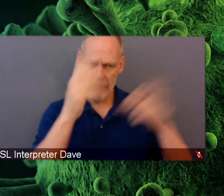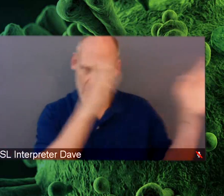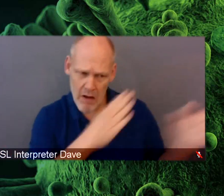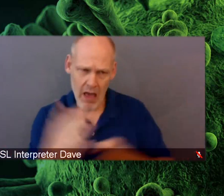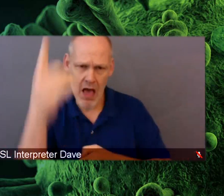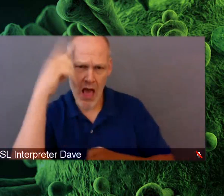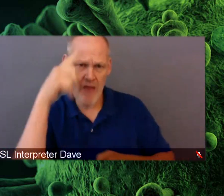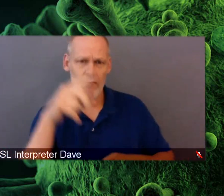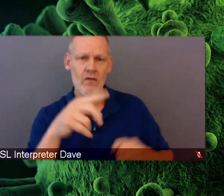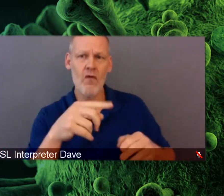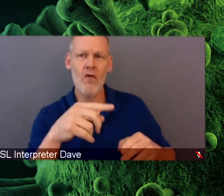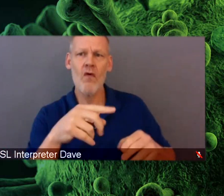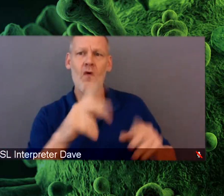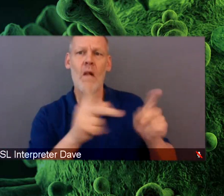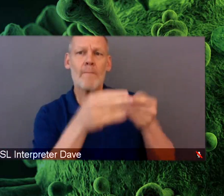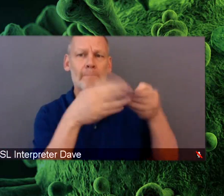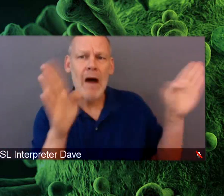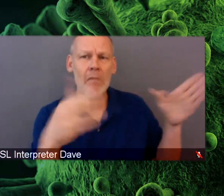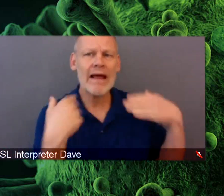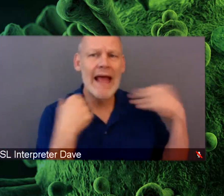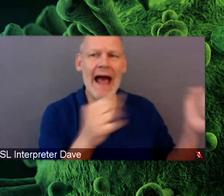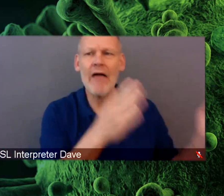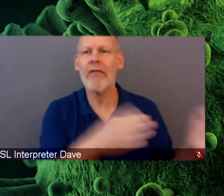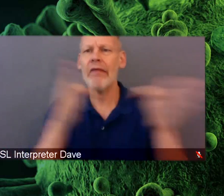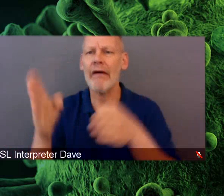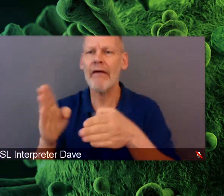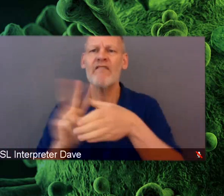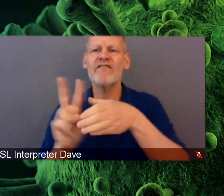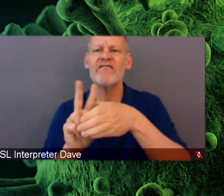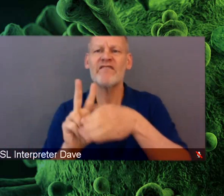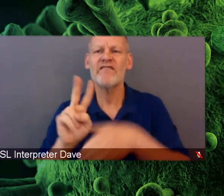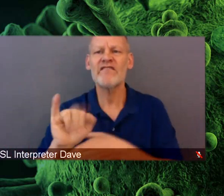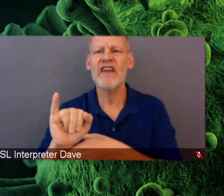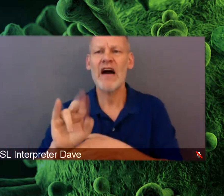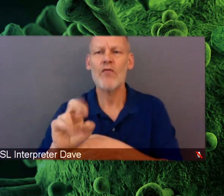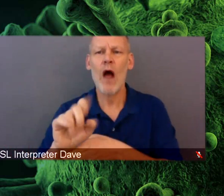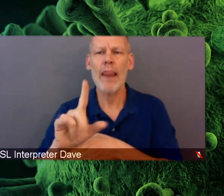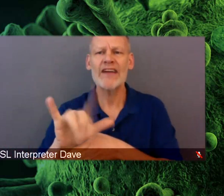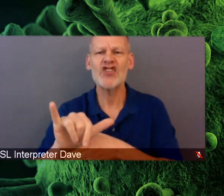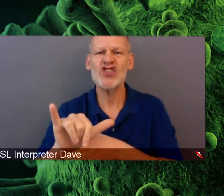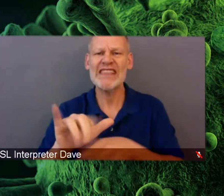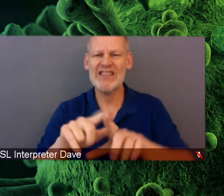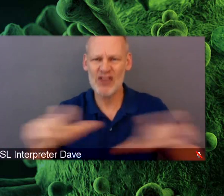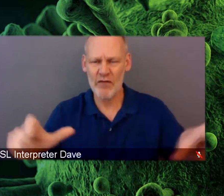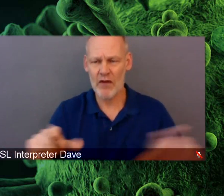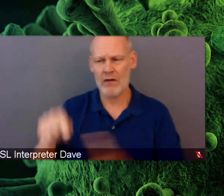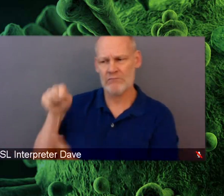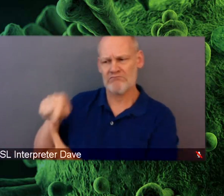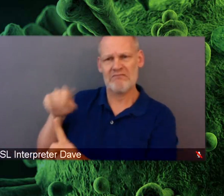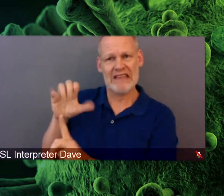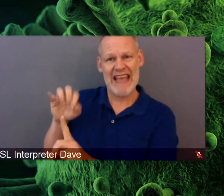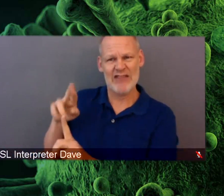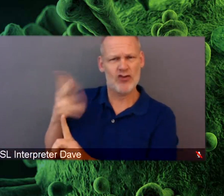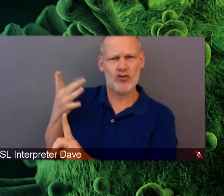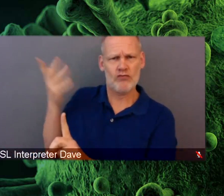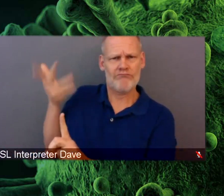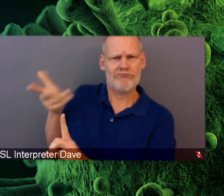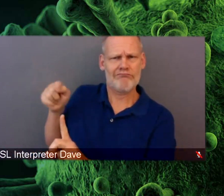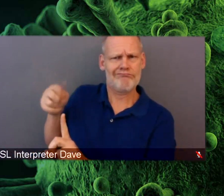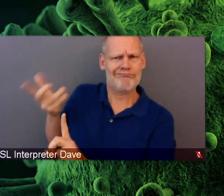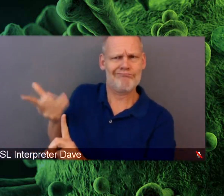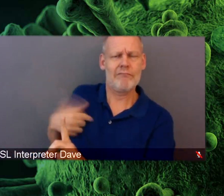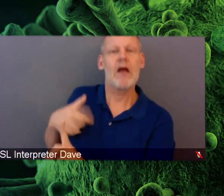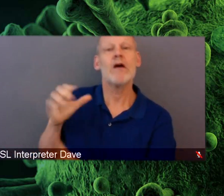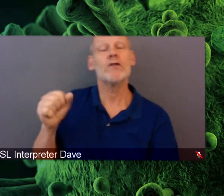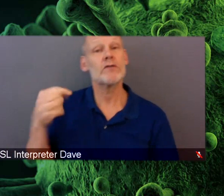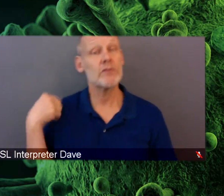virology and infectious disease as well. But we're thinking about our strategy in cancer. And when I asked some of the best